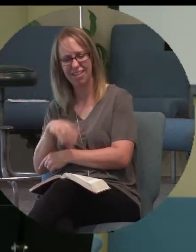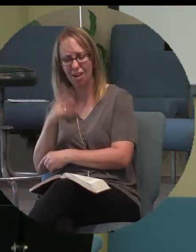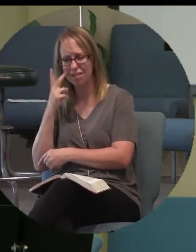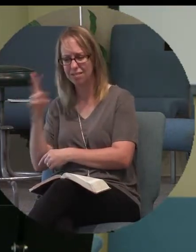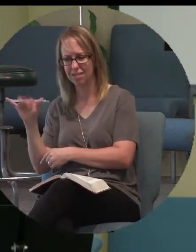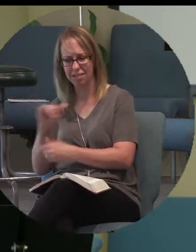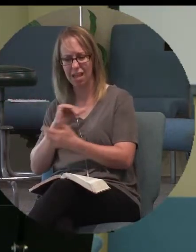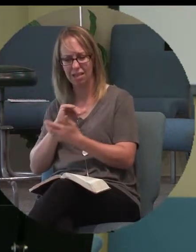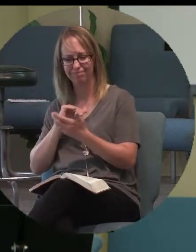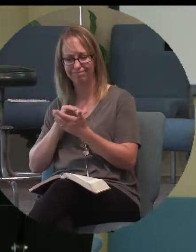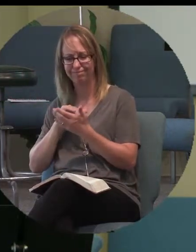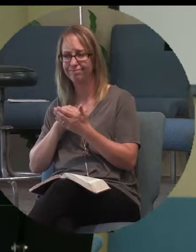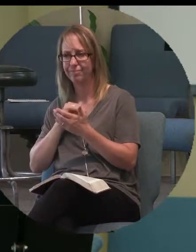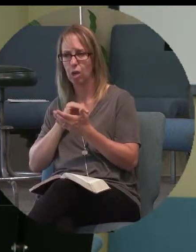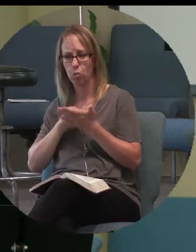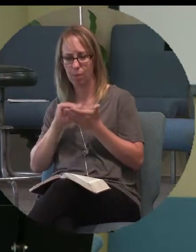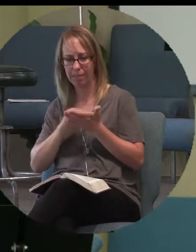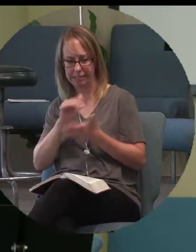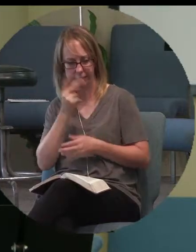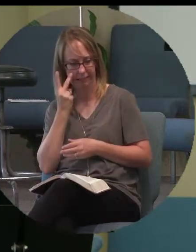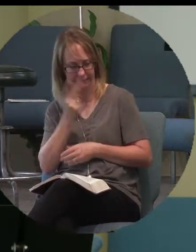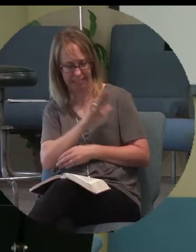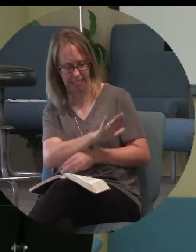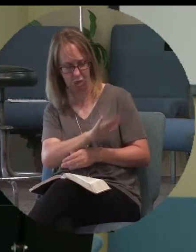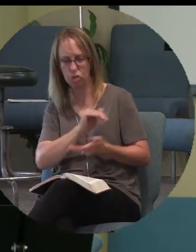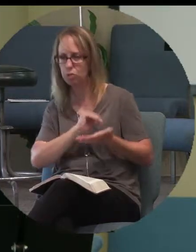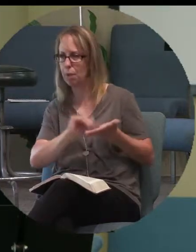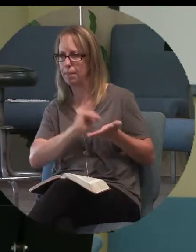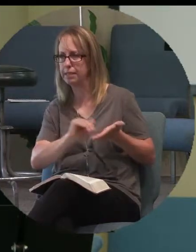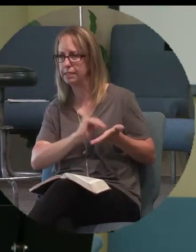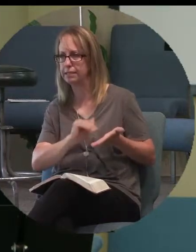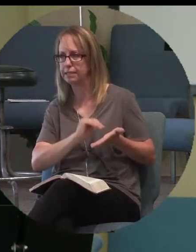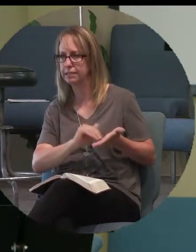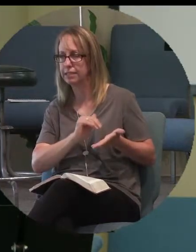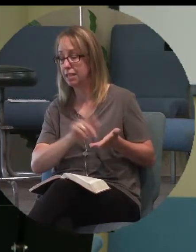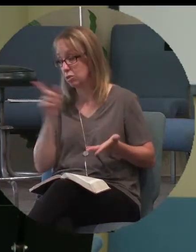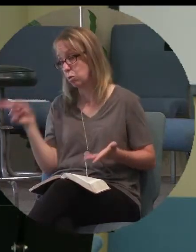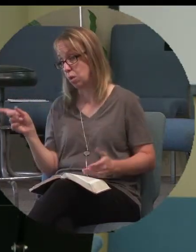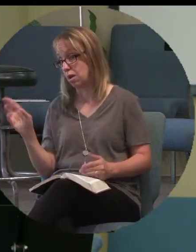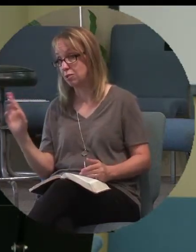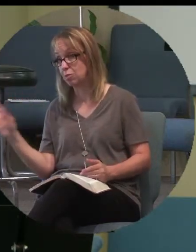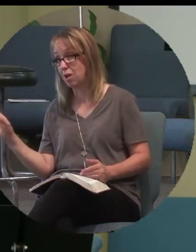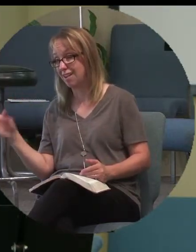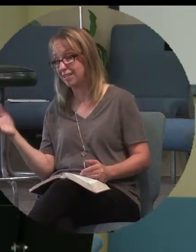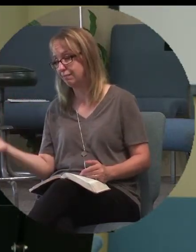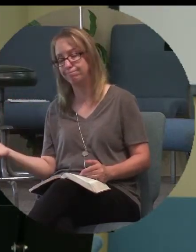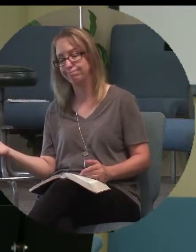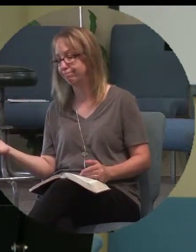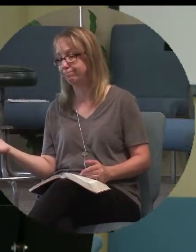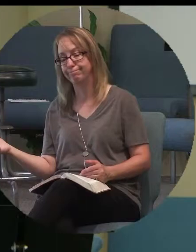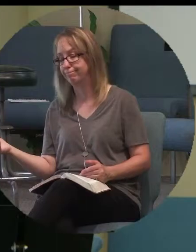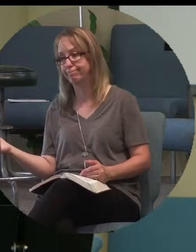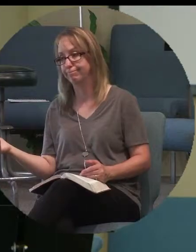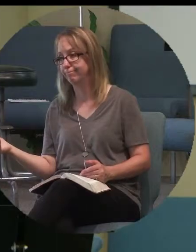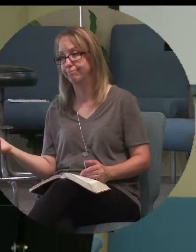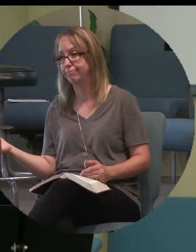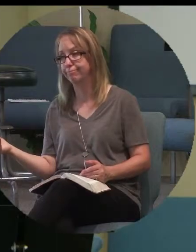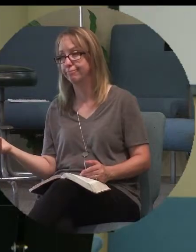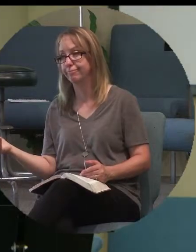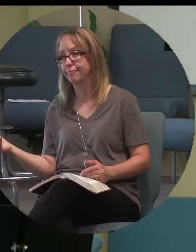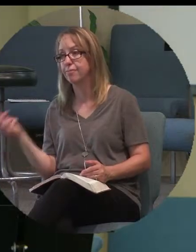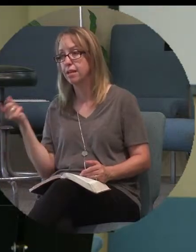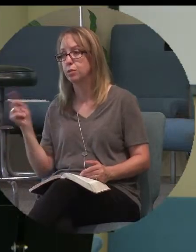I see that recognition. And so the one on his right ended up being the first